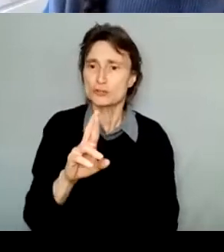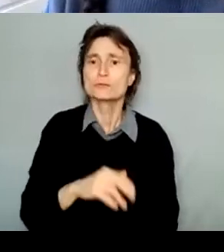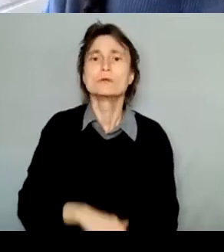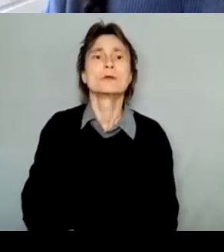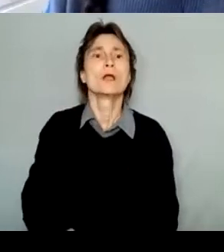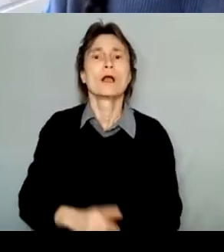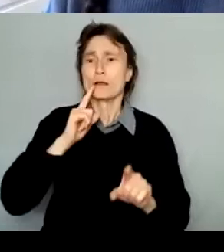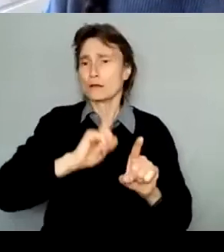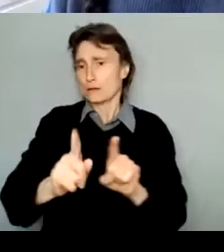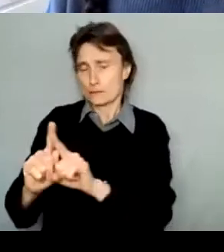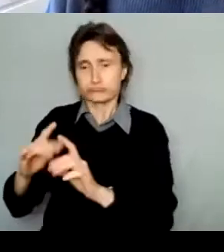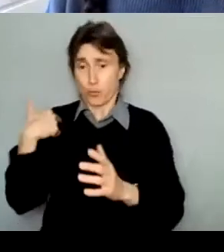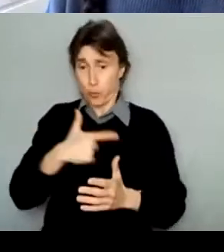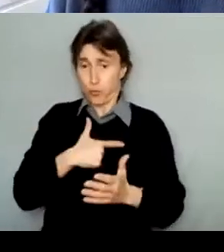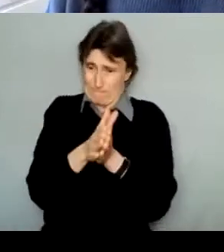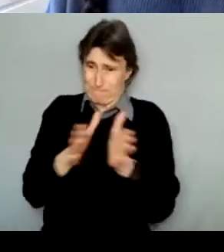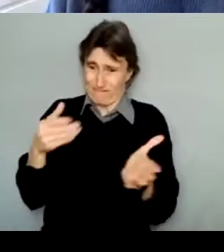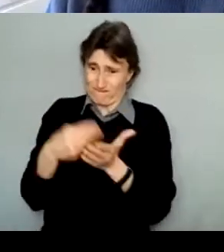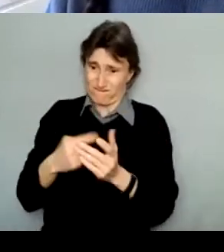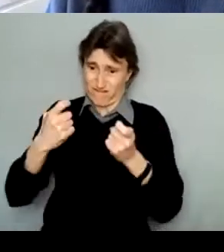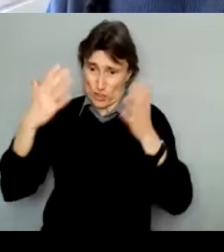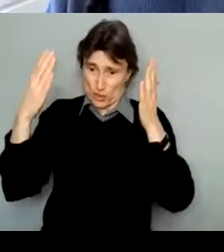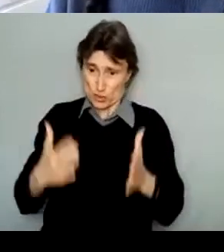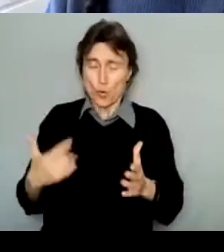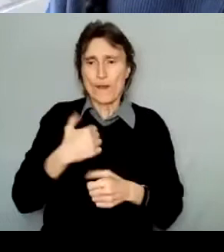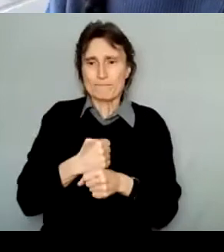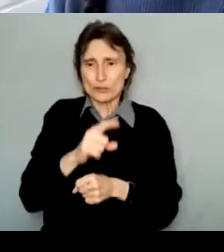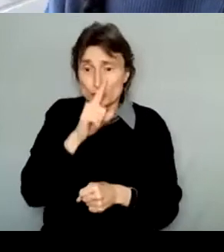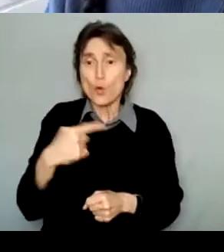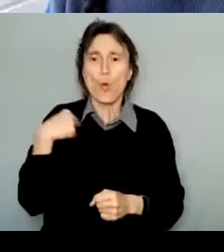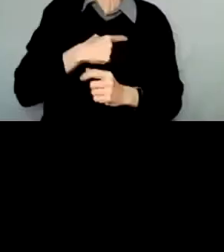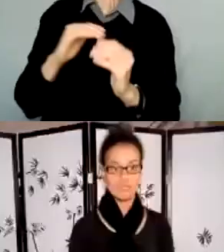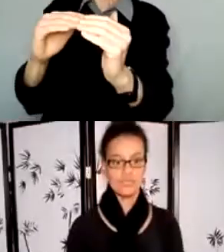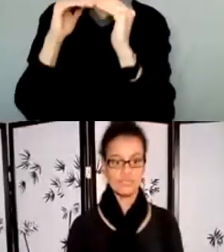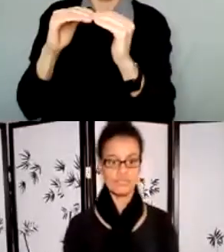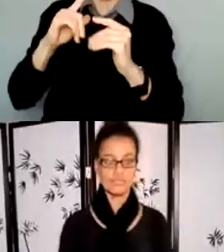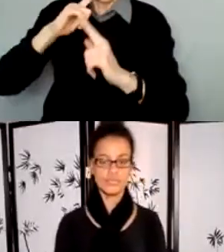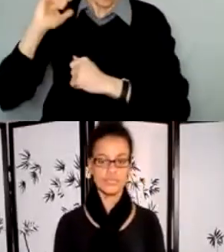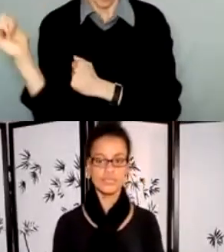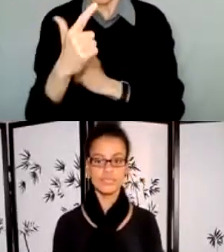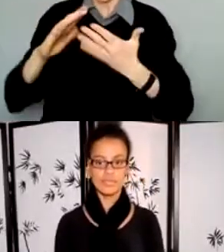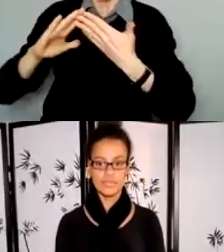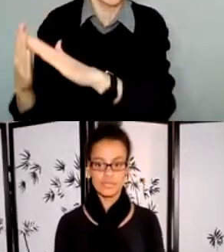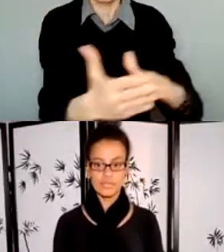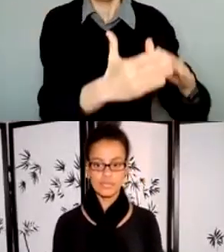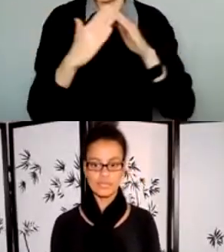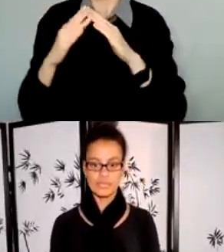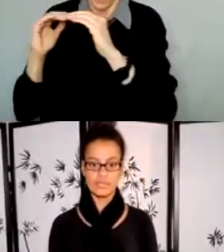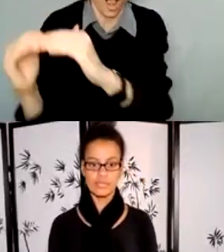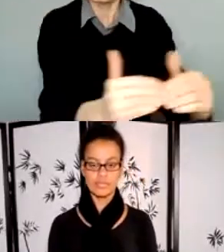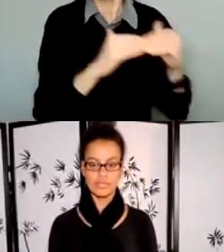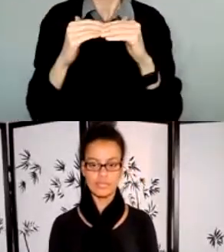we have a responsibility to ensure equitable access to public funding. We envision a city where all artists have the freedom,